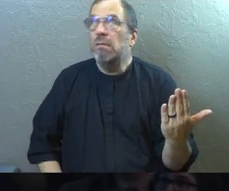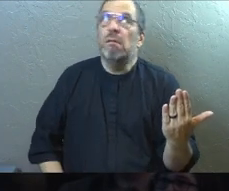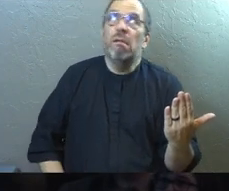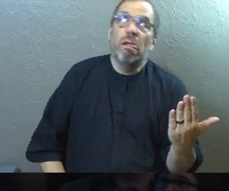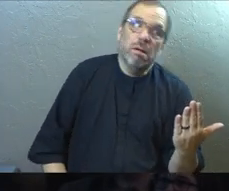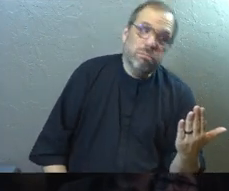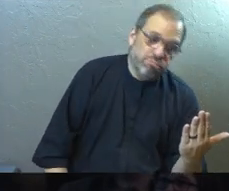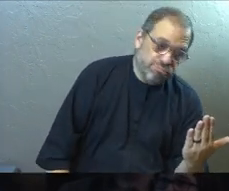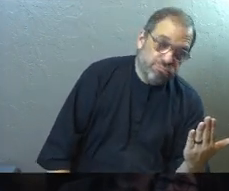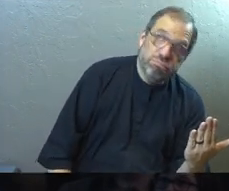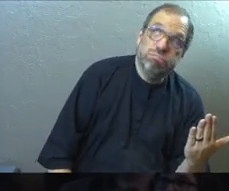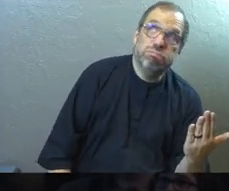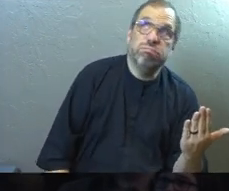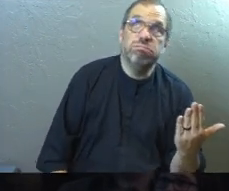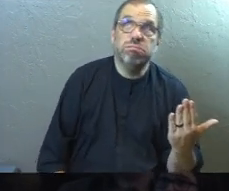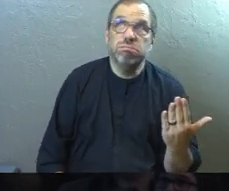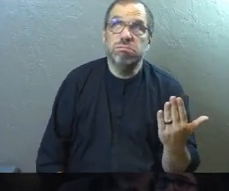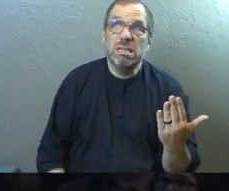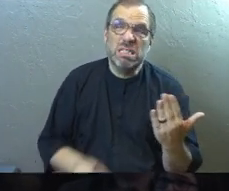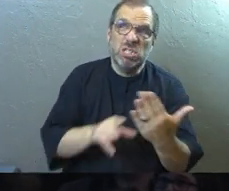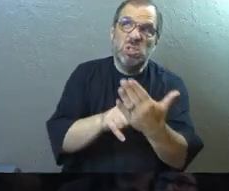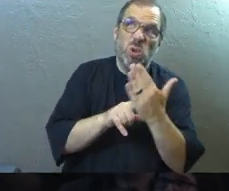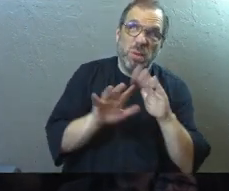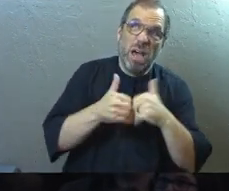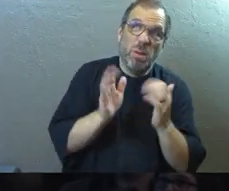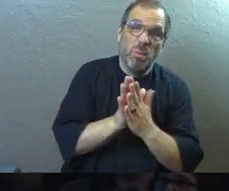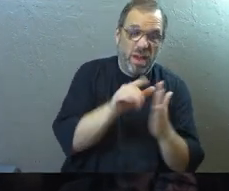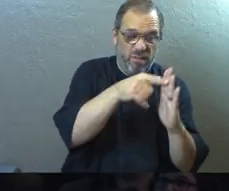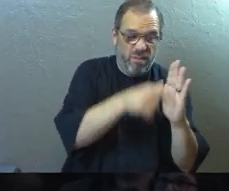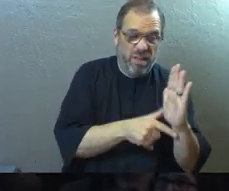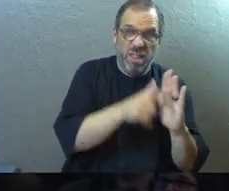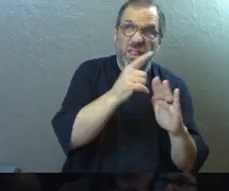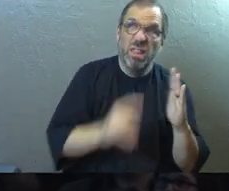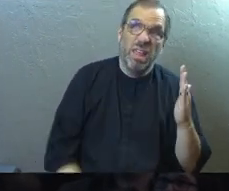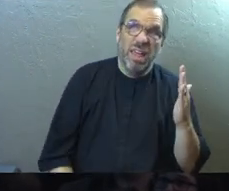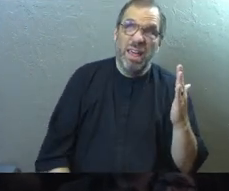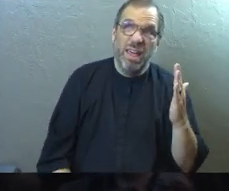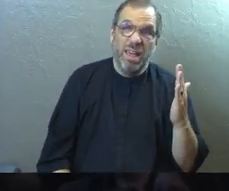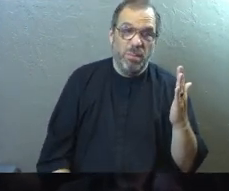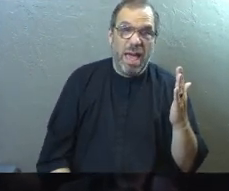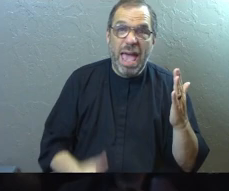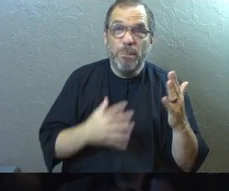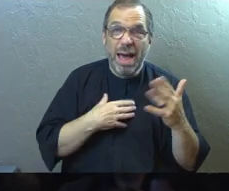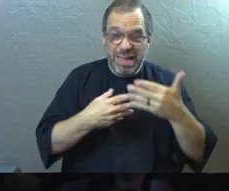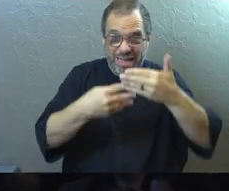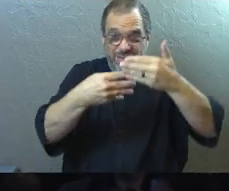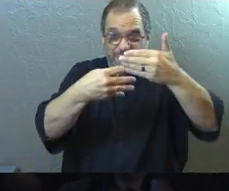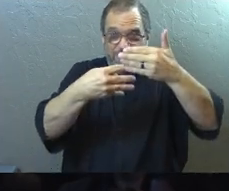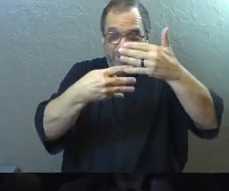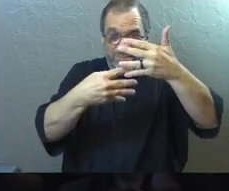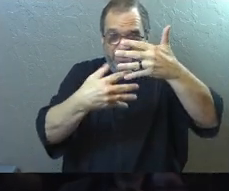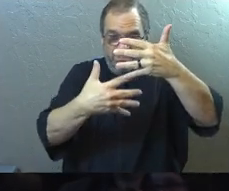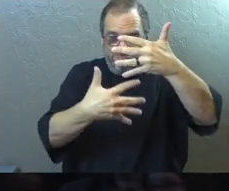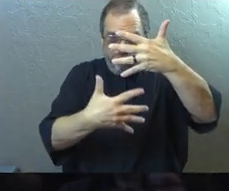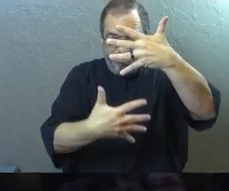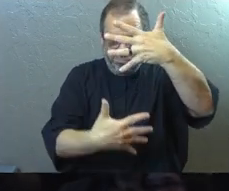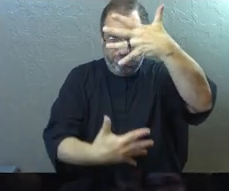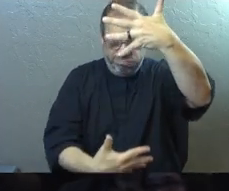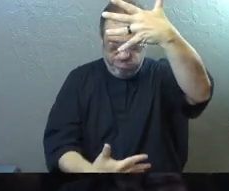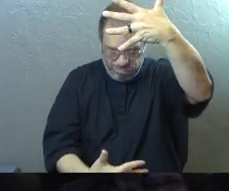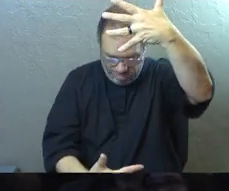and saying, God, show me how to pray for my enemies, the list just kept getting longer and longer and longer for me.